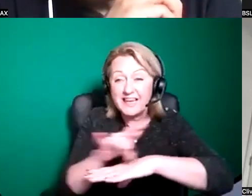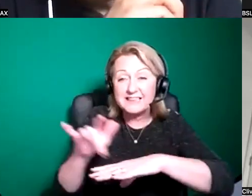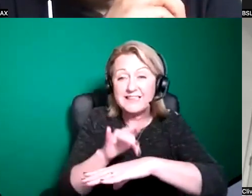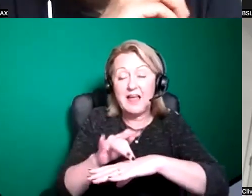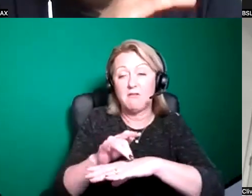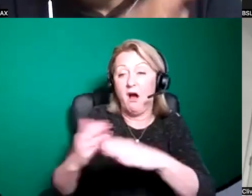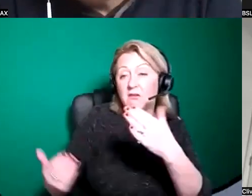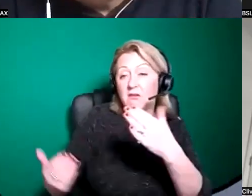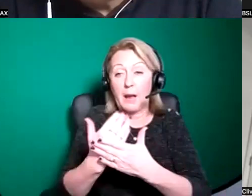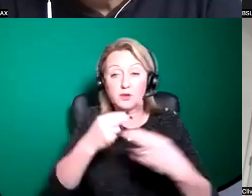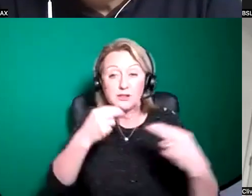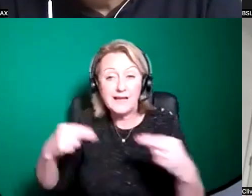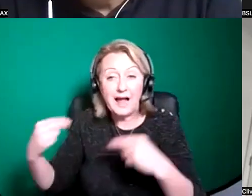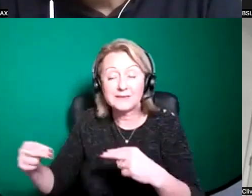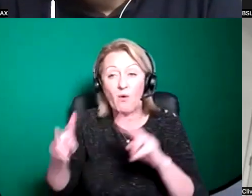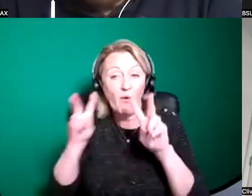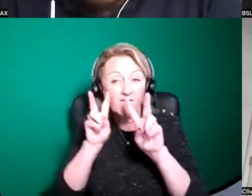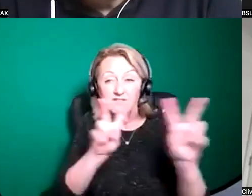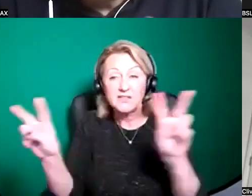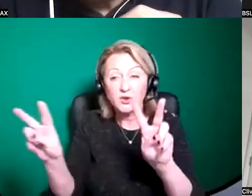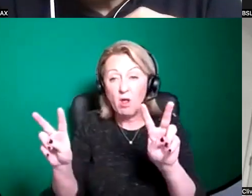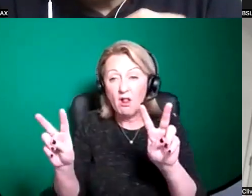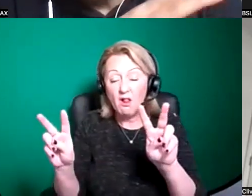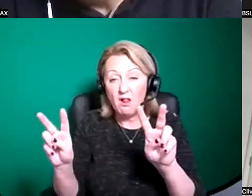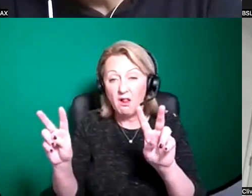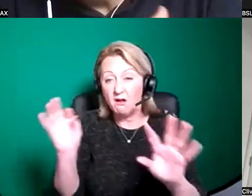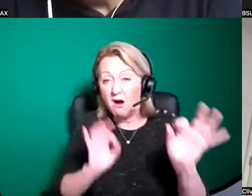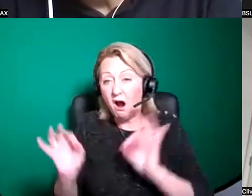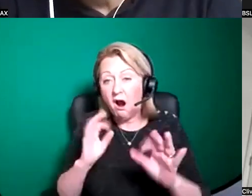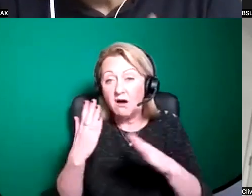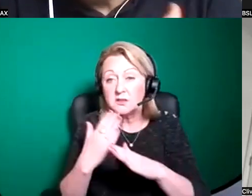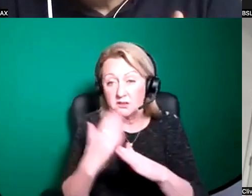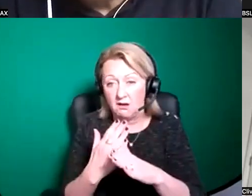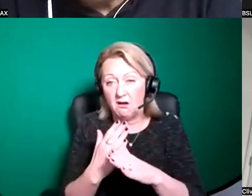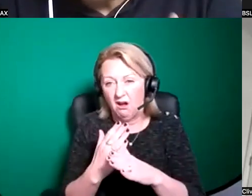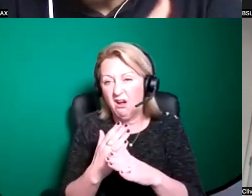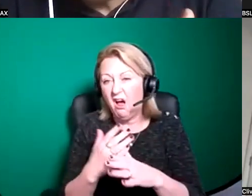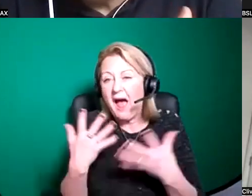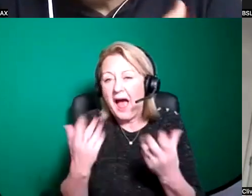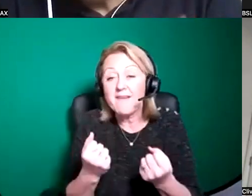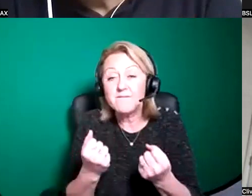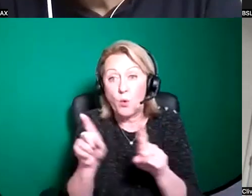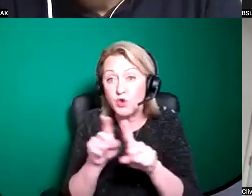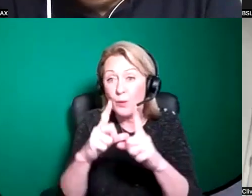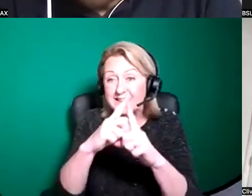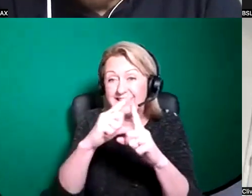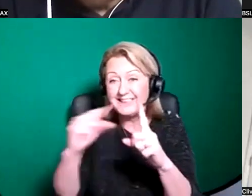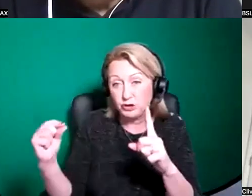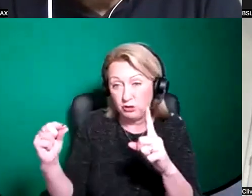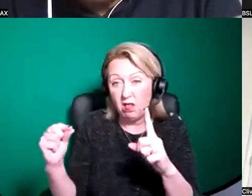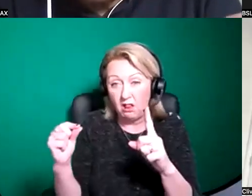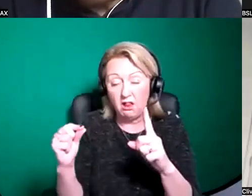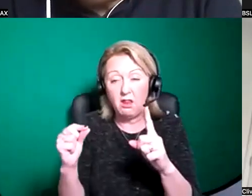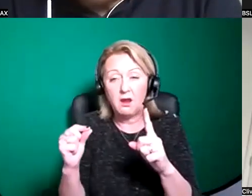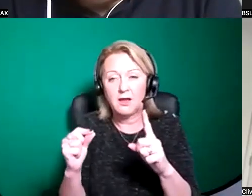um you know visual art kind of work and we also we've also supported some digital um outdoor pieces and but